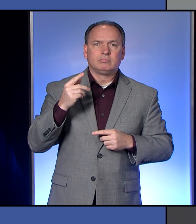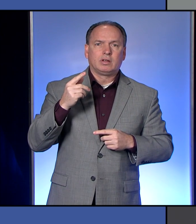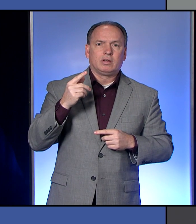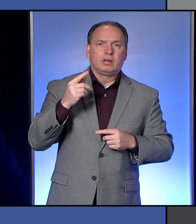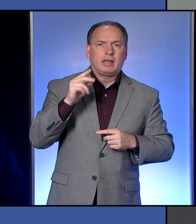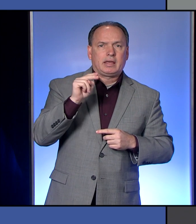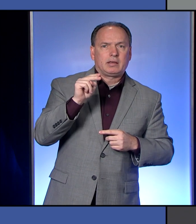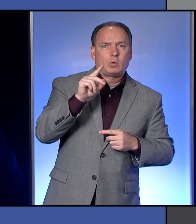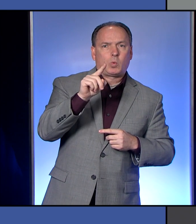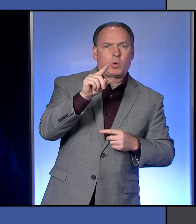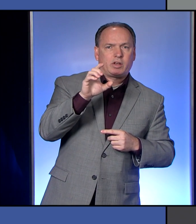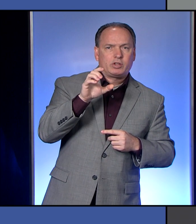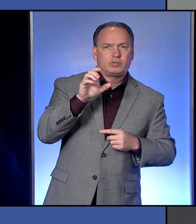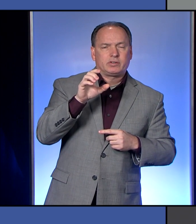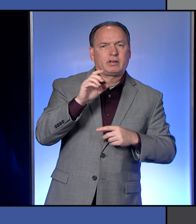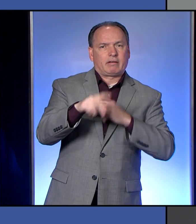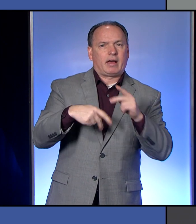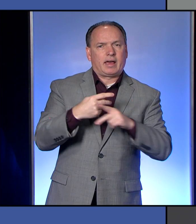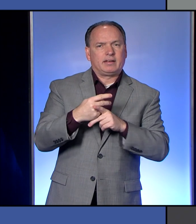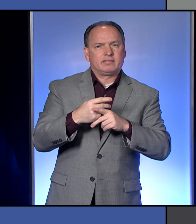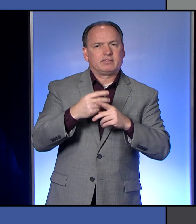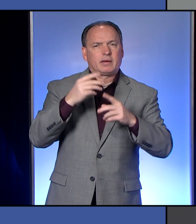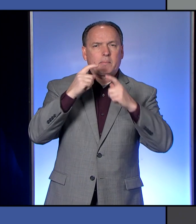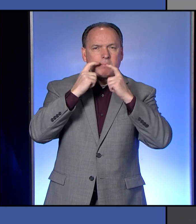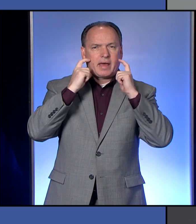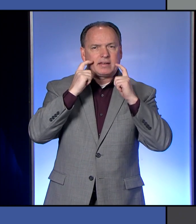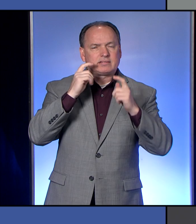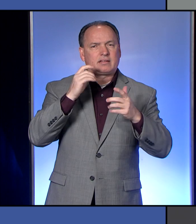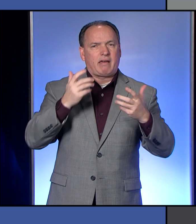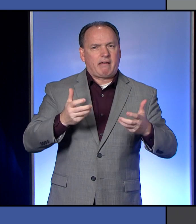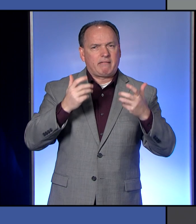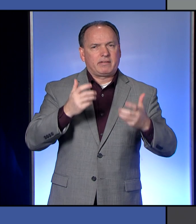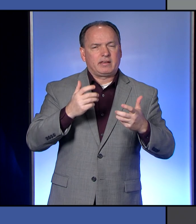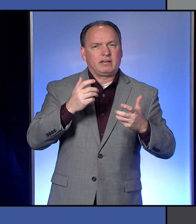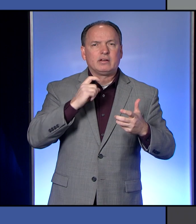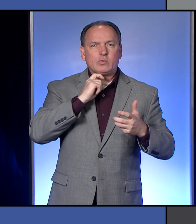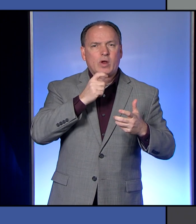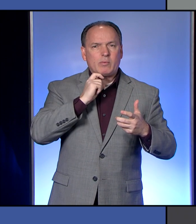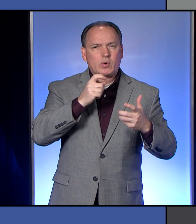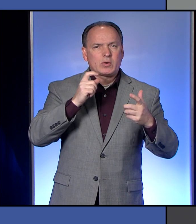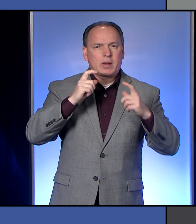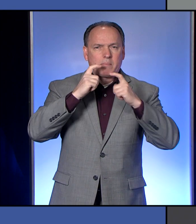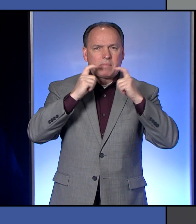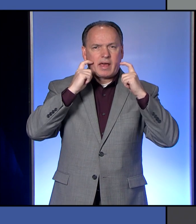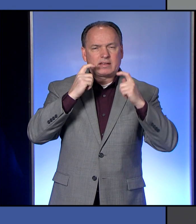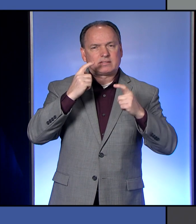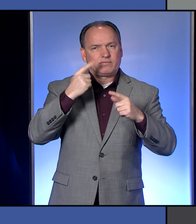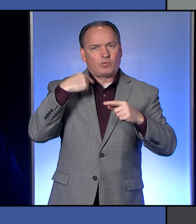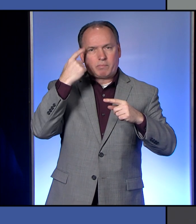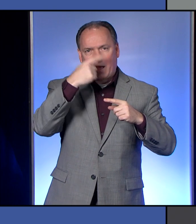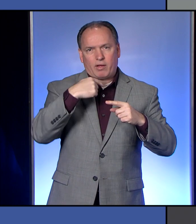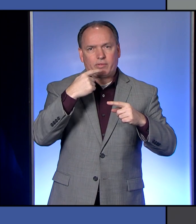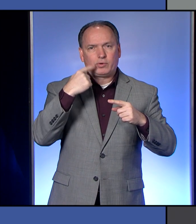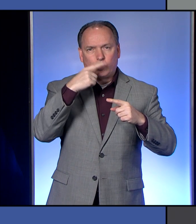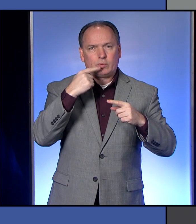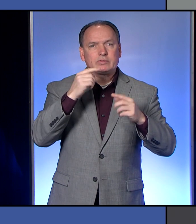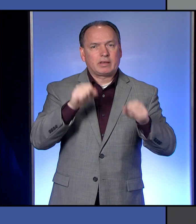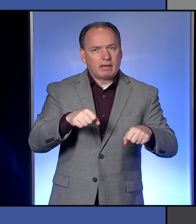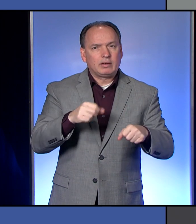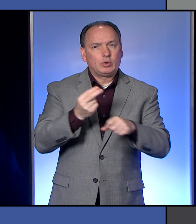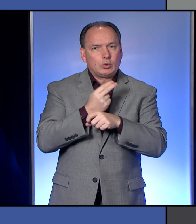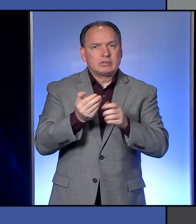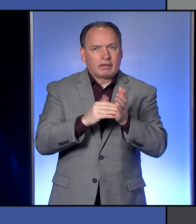masks. These are the heavy rubberized masks that cover your mouth and nose, and they're sterilizable. They're reusable.